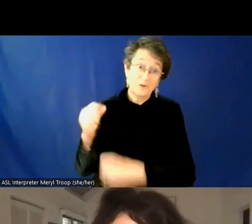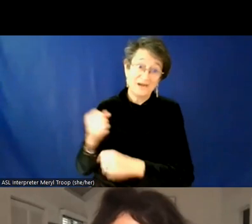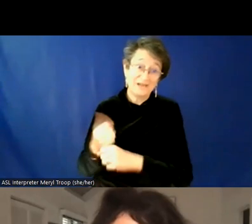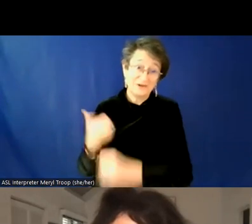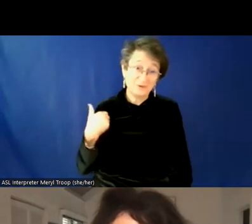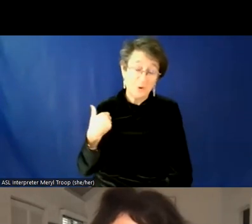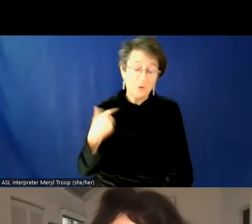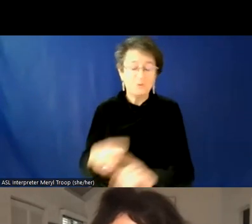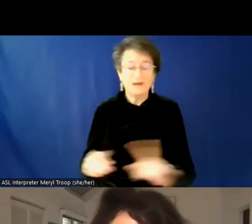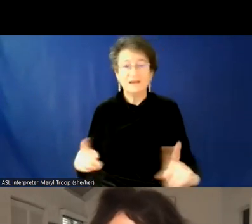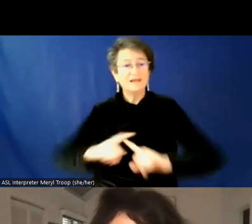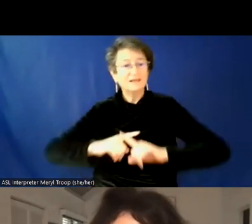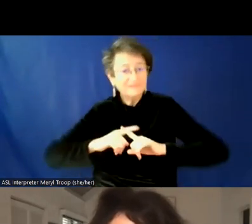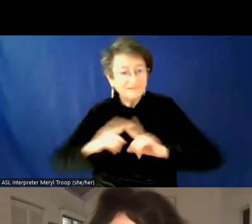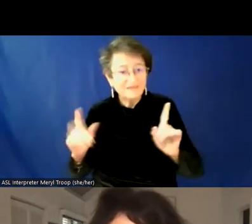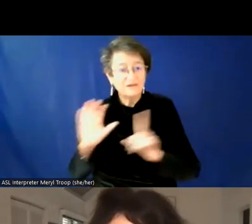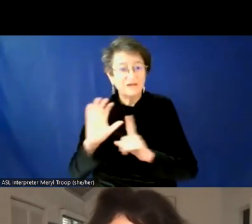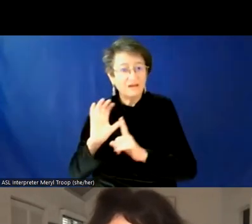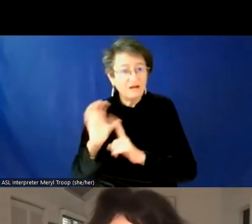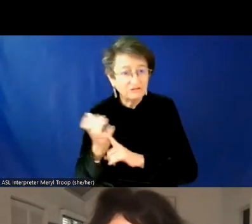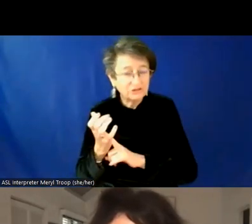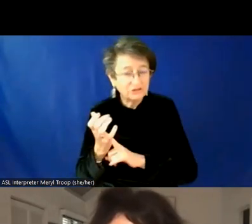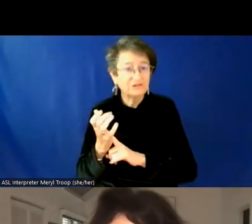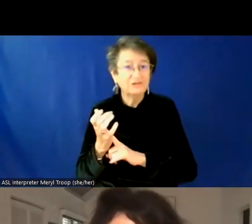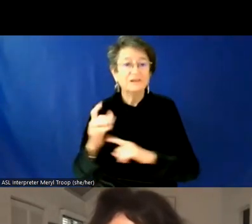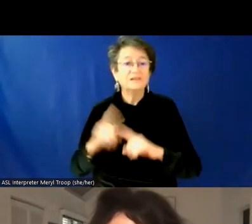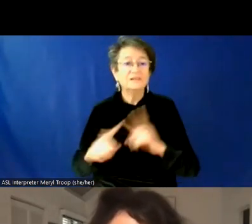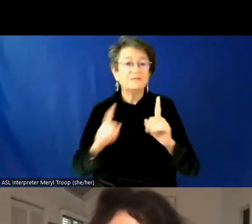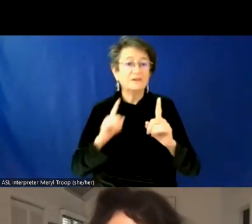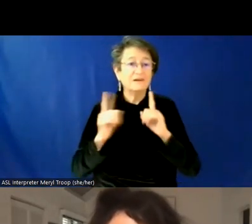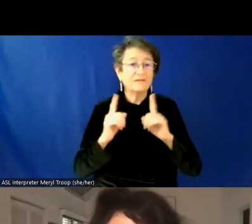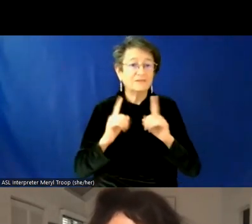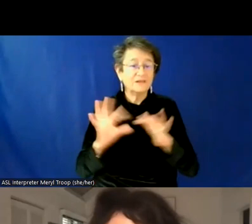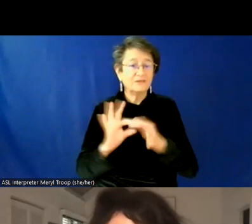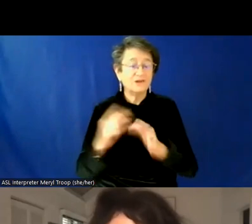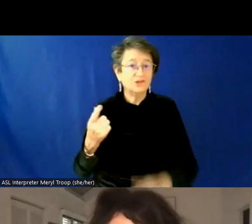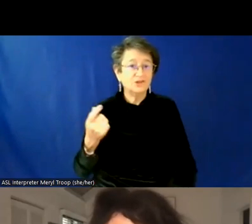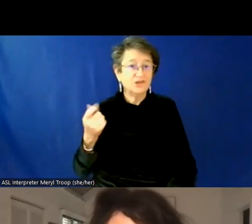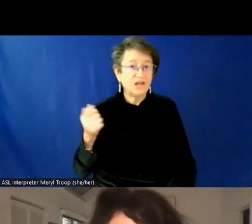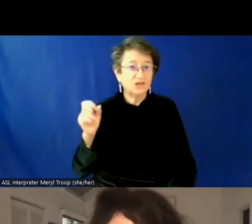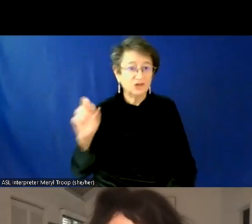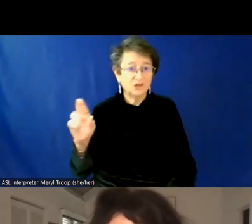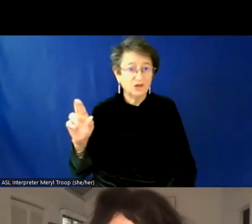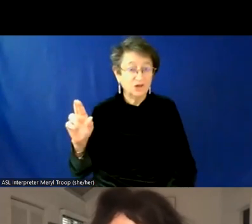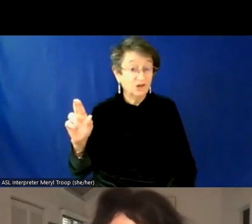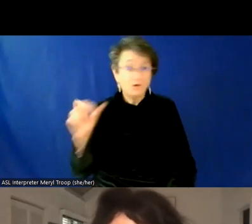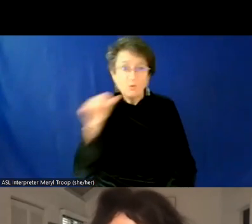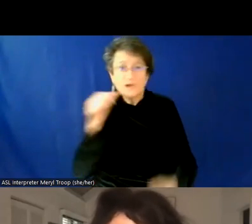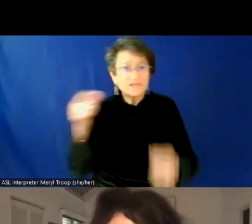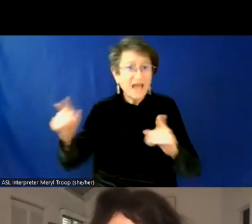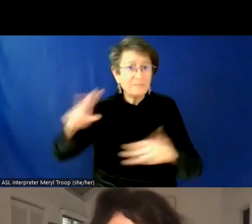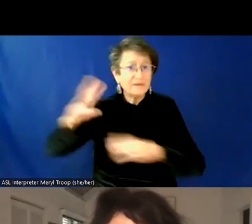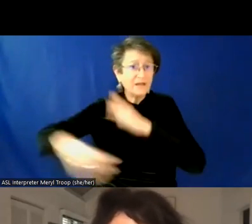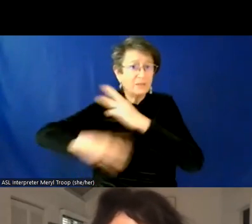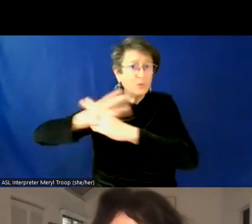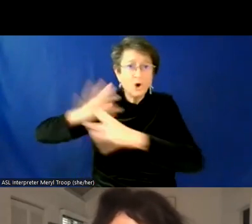different culture conversations about gender. It wasn't happening in the world. Um, and,